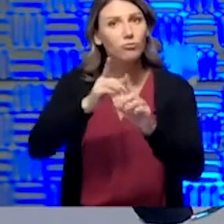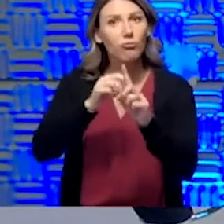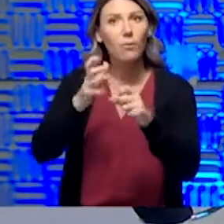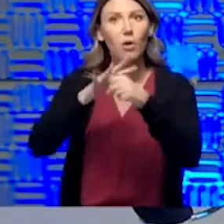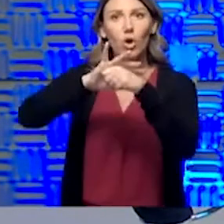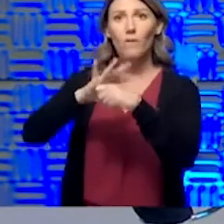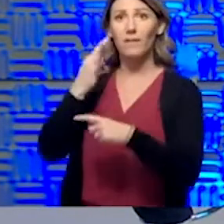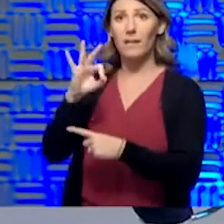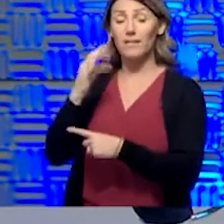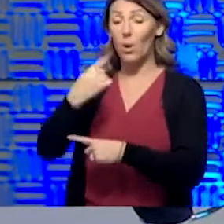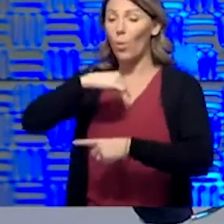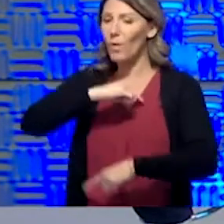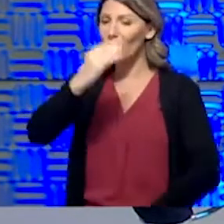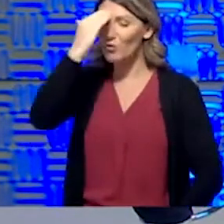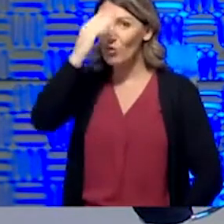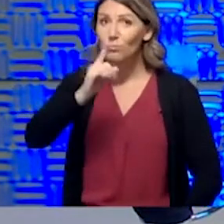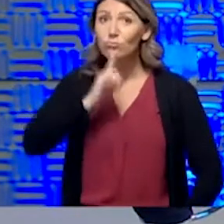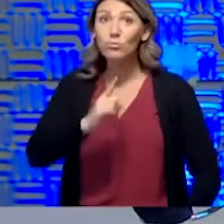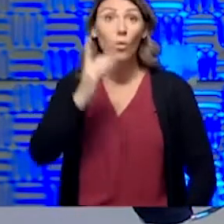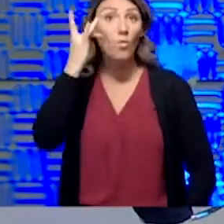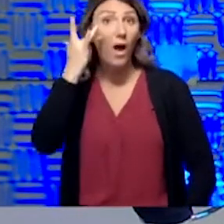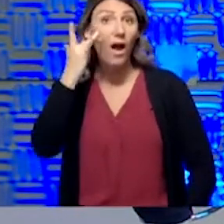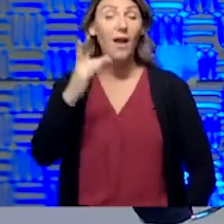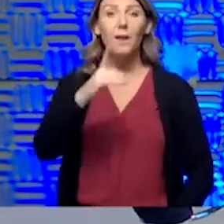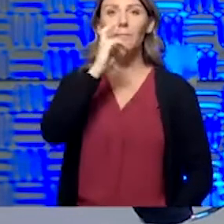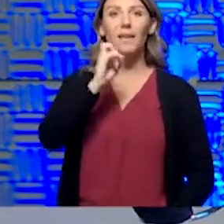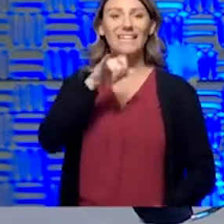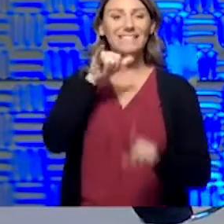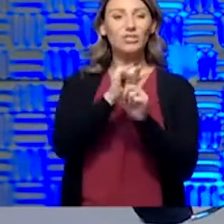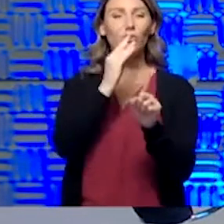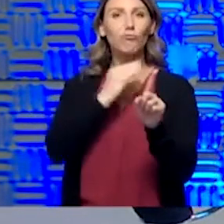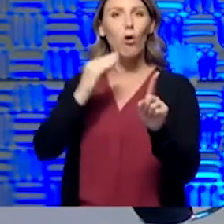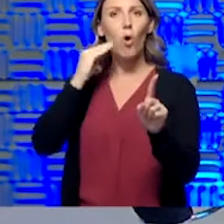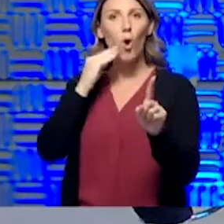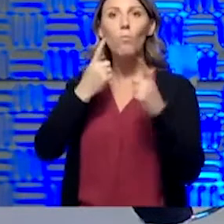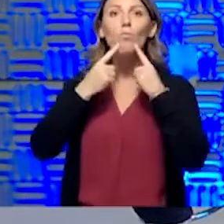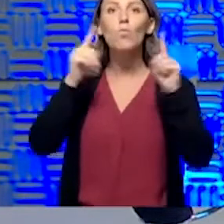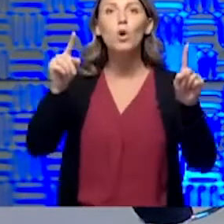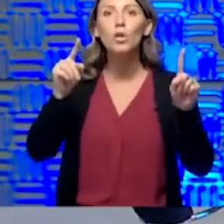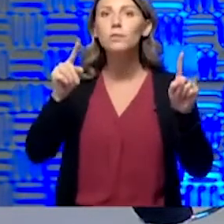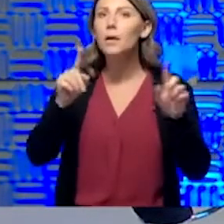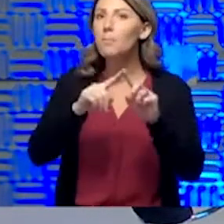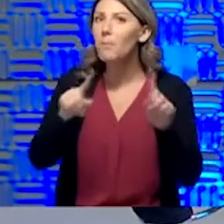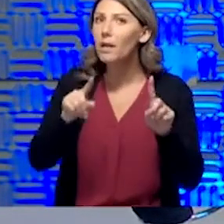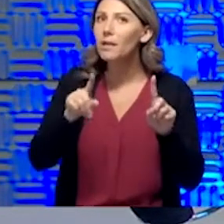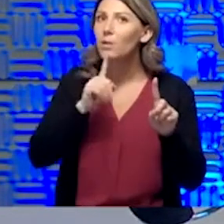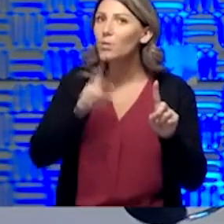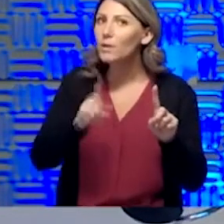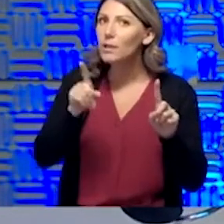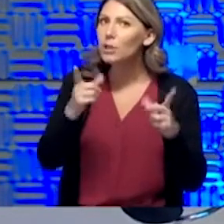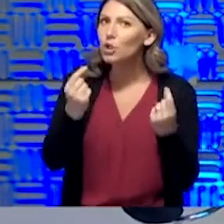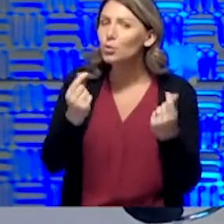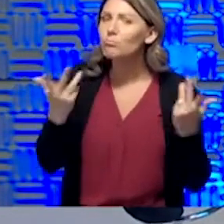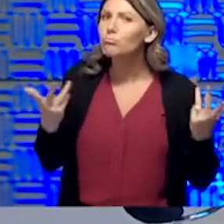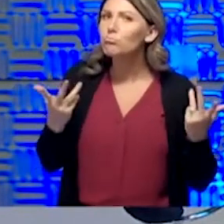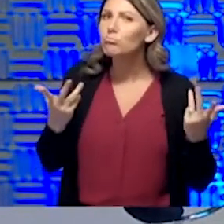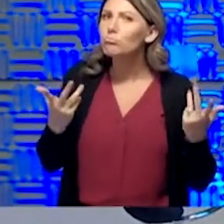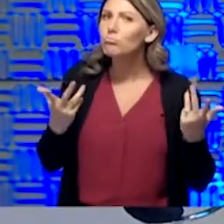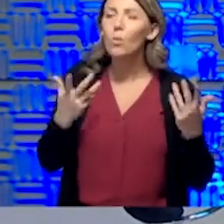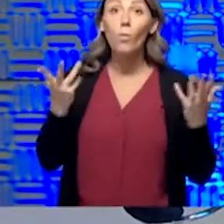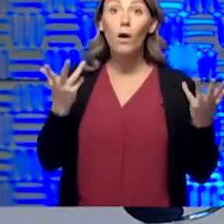know that it's true because sheltering at home has clearly worked. But what did sheltering at home really do? What did it really do?